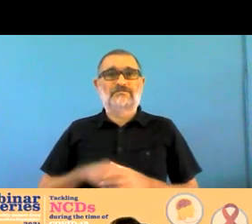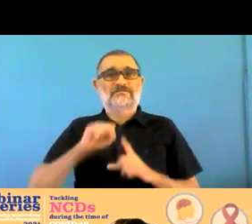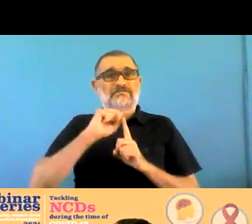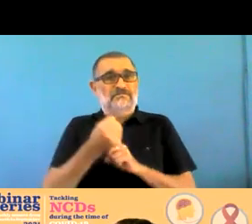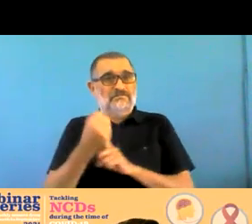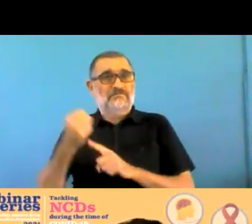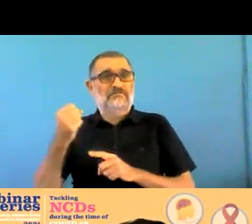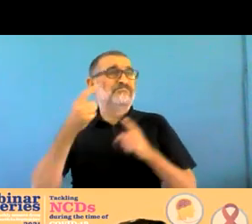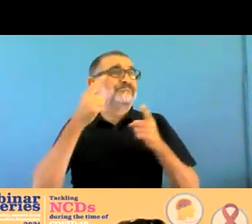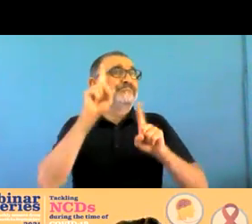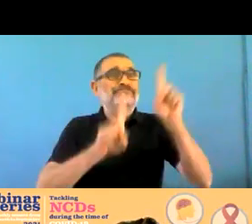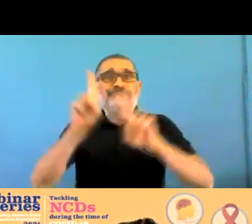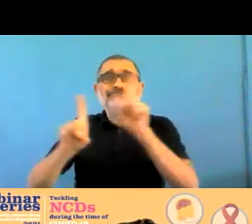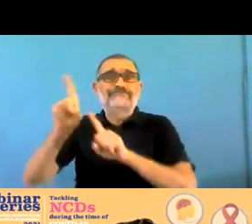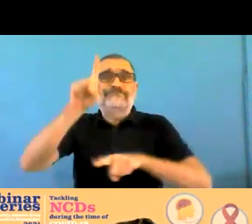this stressful time